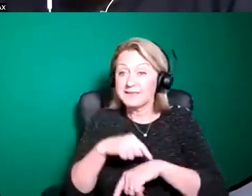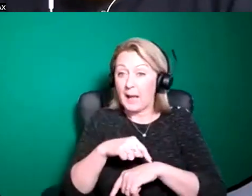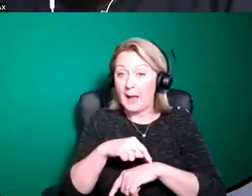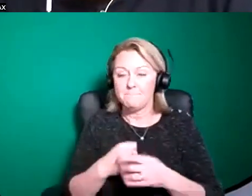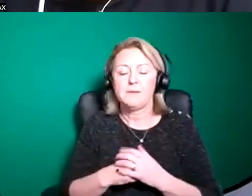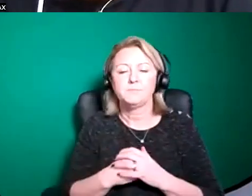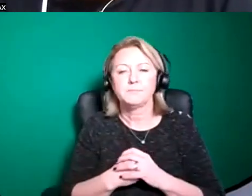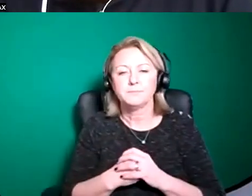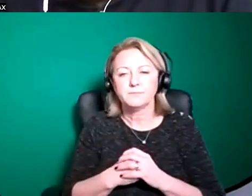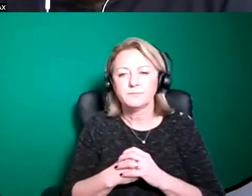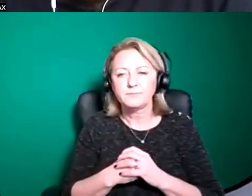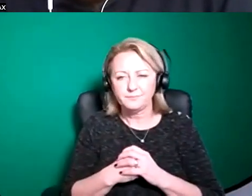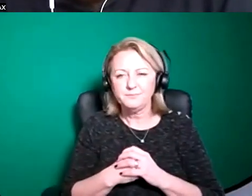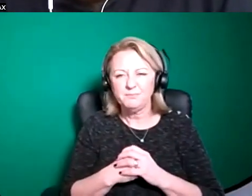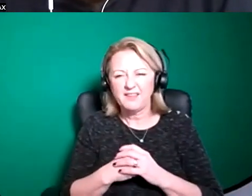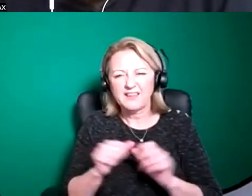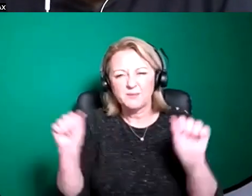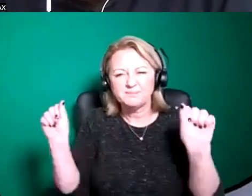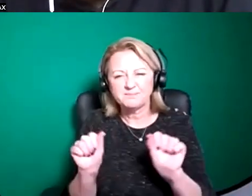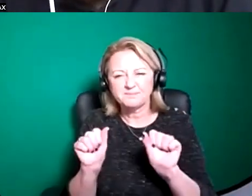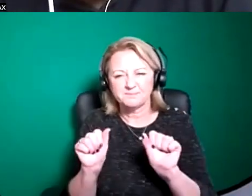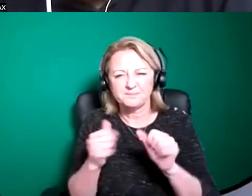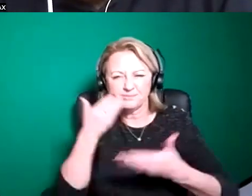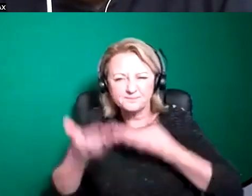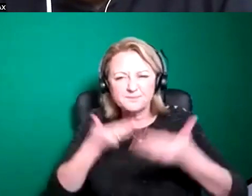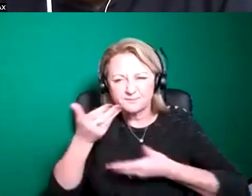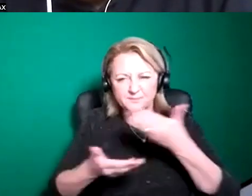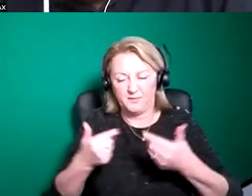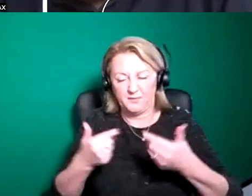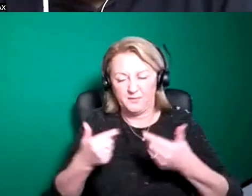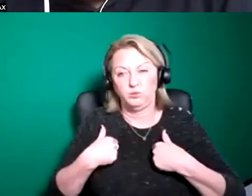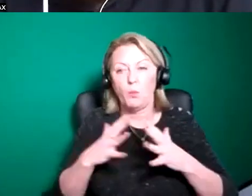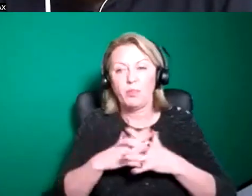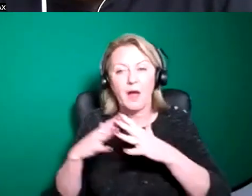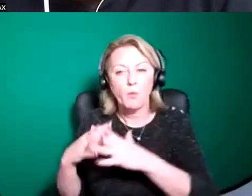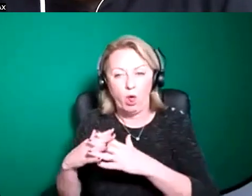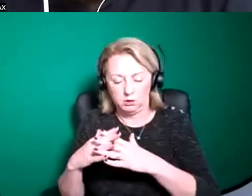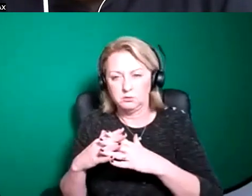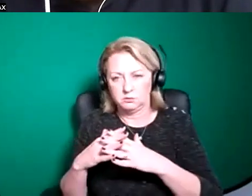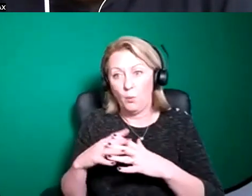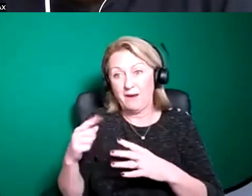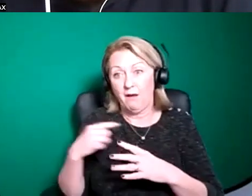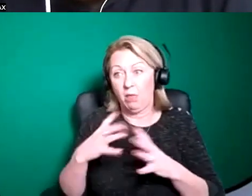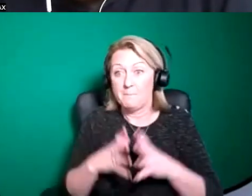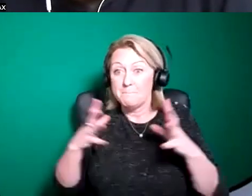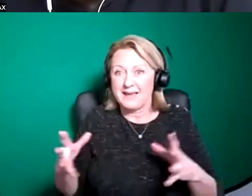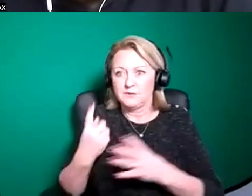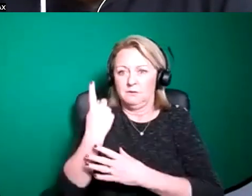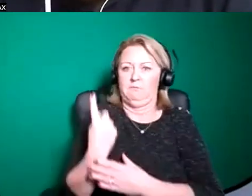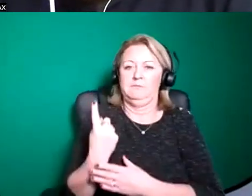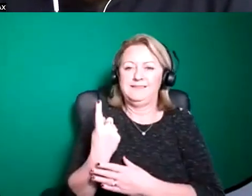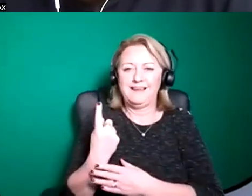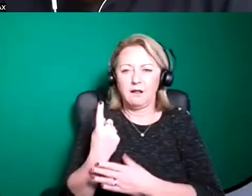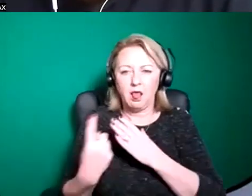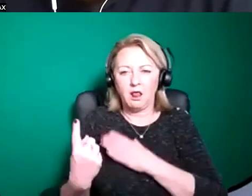um that's a little kind of overview of without walls we are basically the the biggest single kind of commissioner of new outdoor